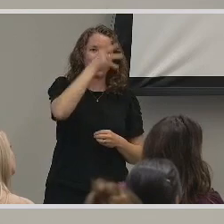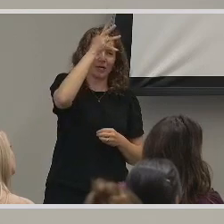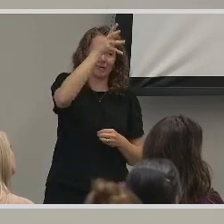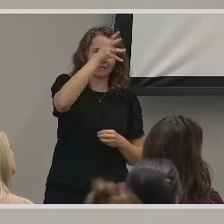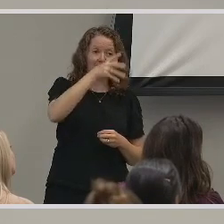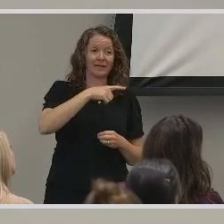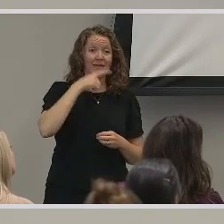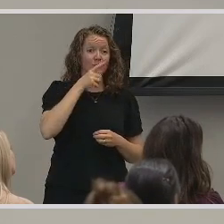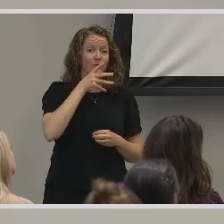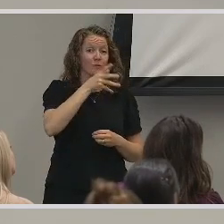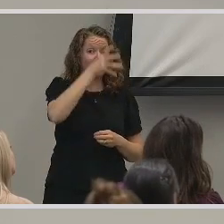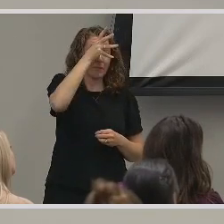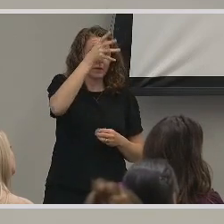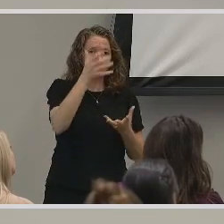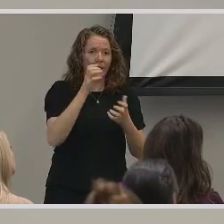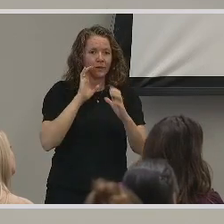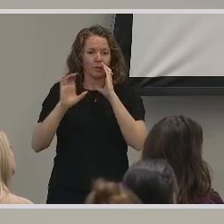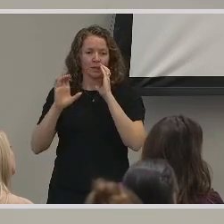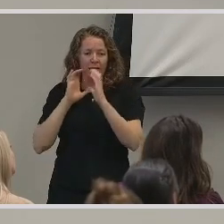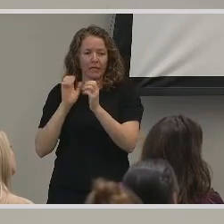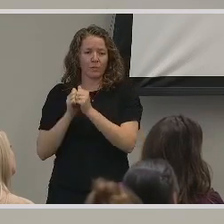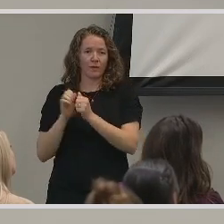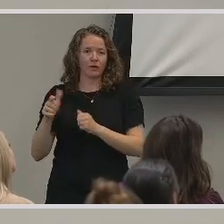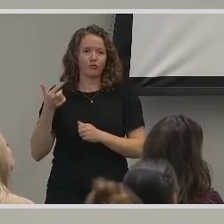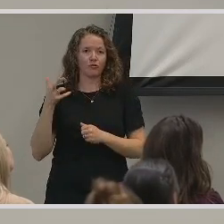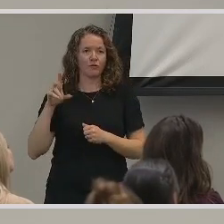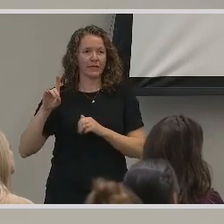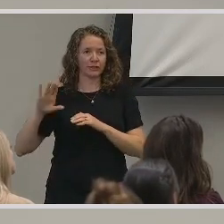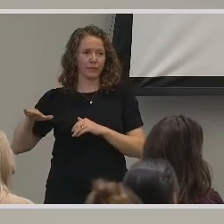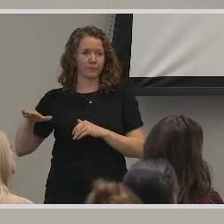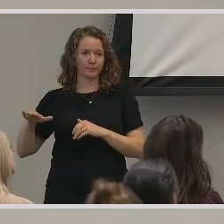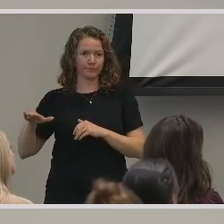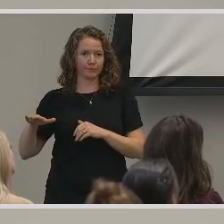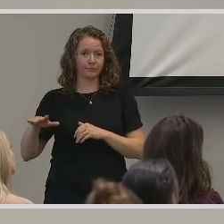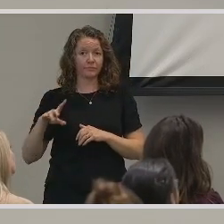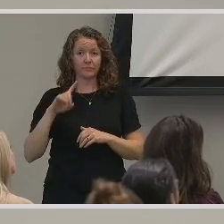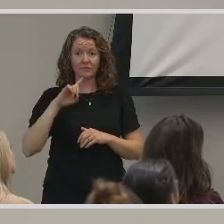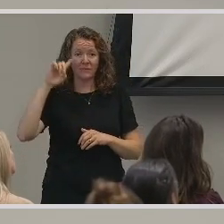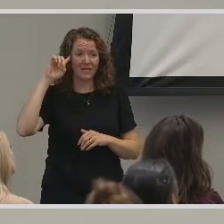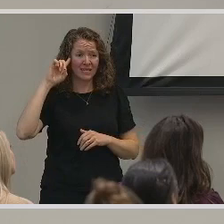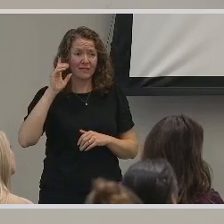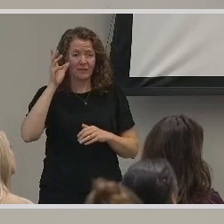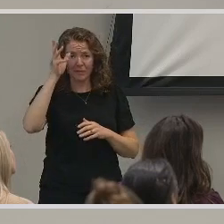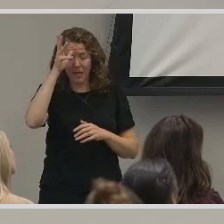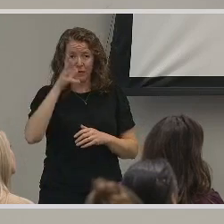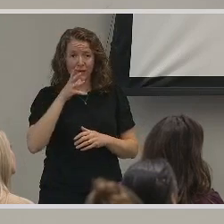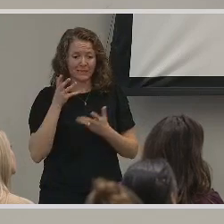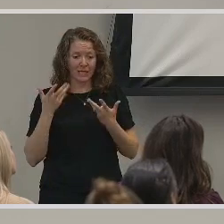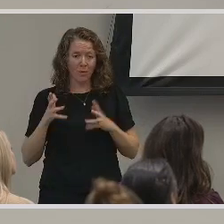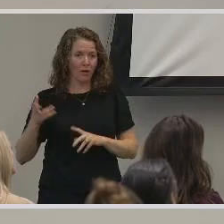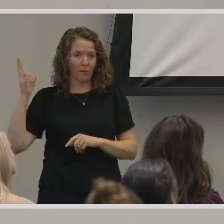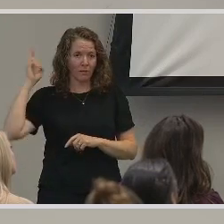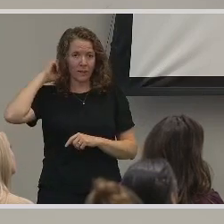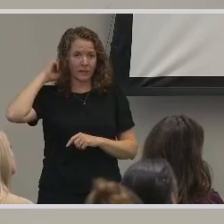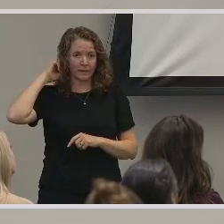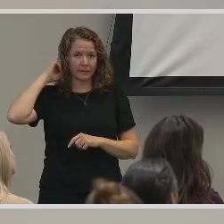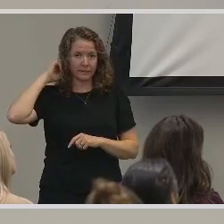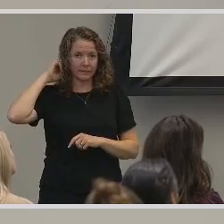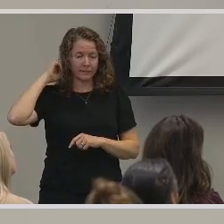grandparents wanted to be able to communicate with their grandchild and the deaf parents did not want their grandchild to get a cochlear implant.